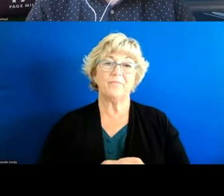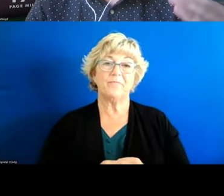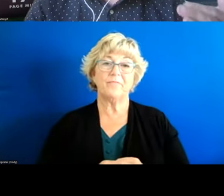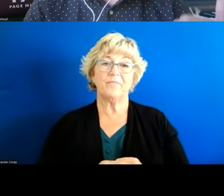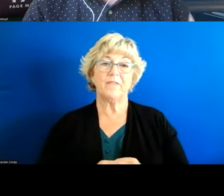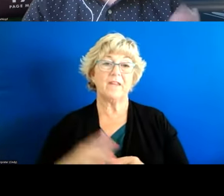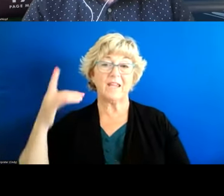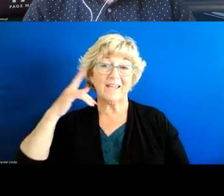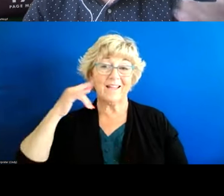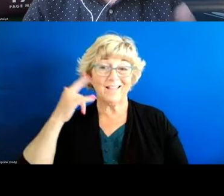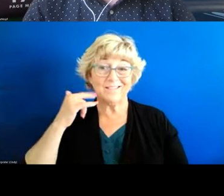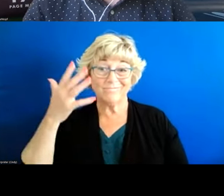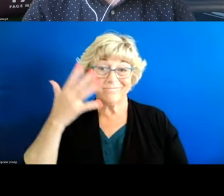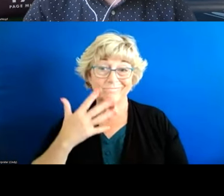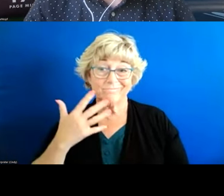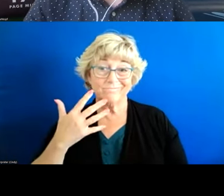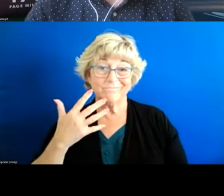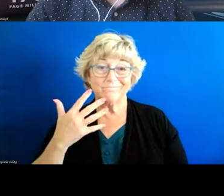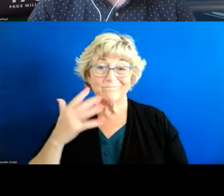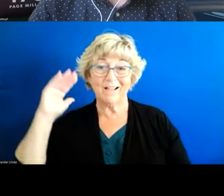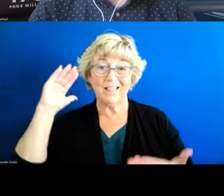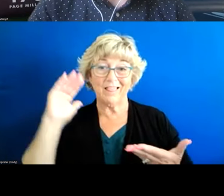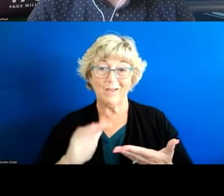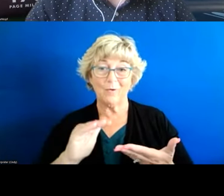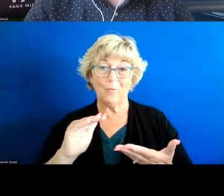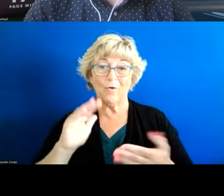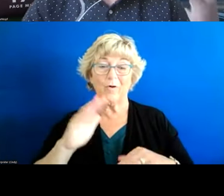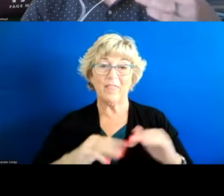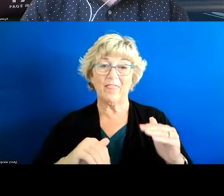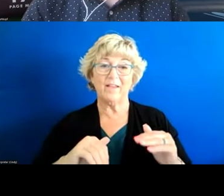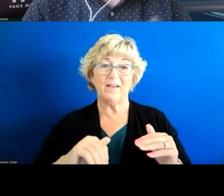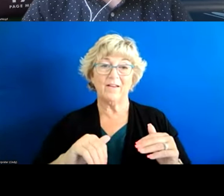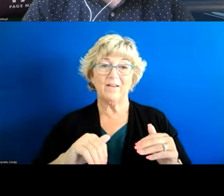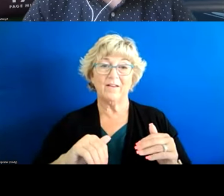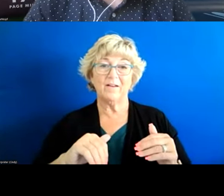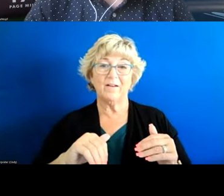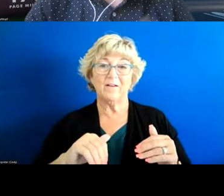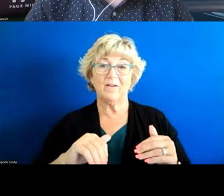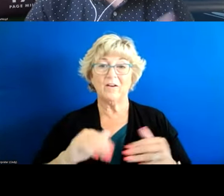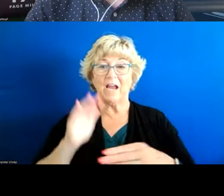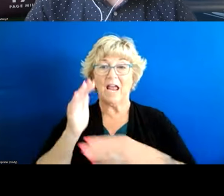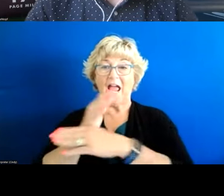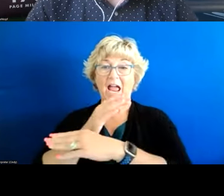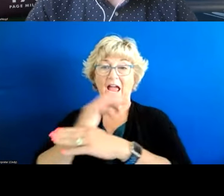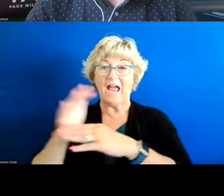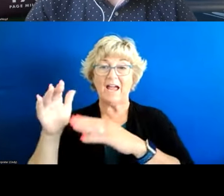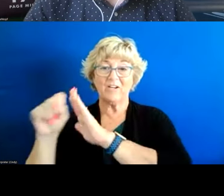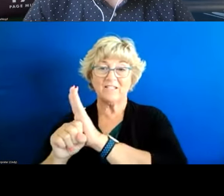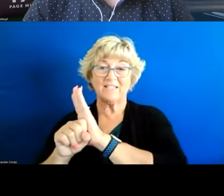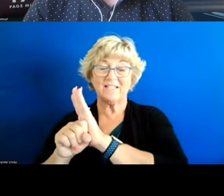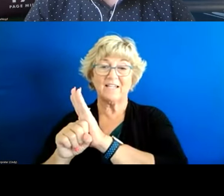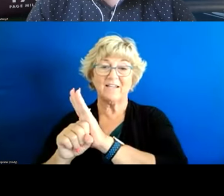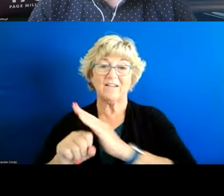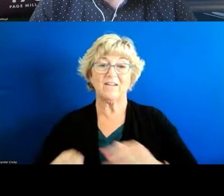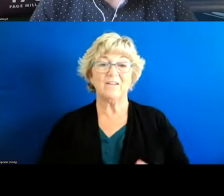california um is a little bit uh lower than a lot of uh the sort of uh average state here based on the metrics that we have